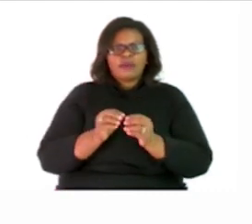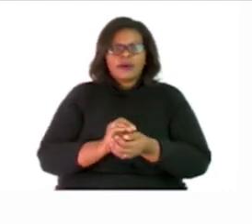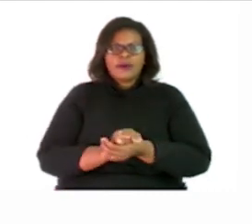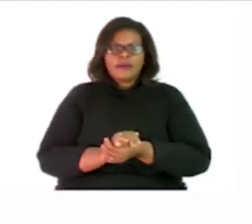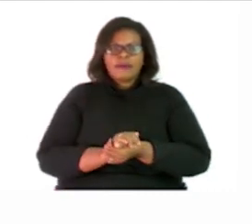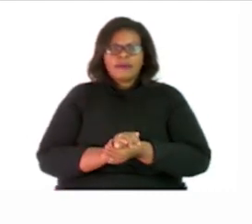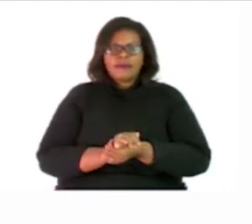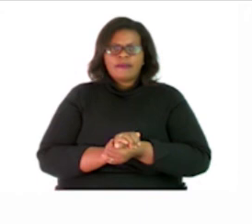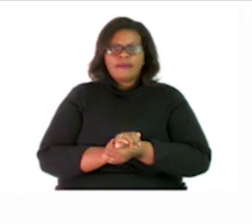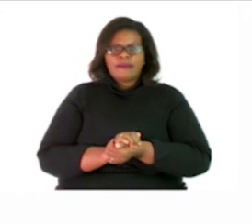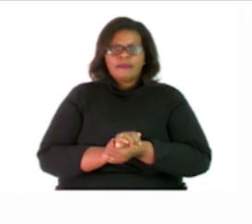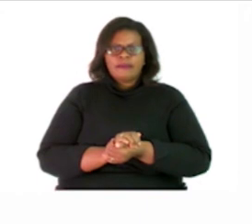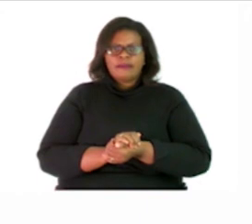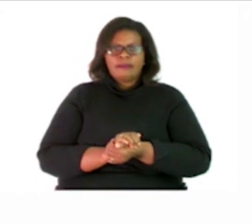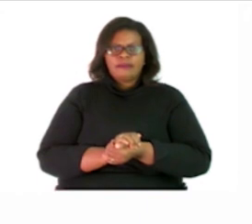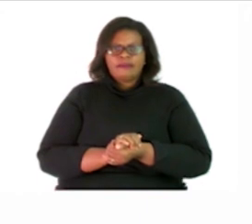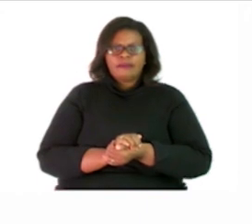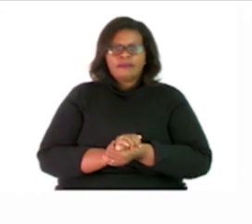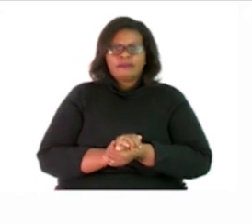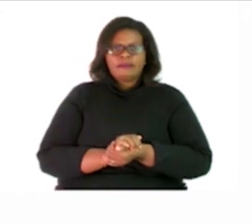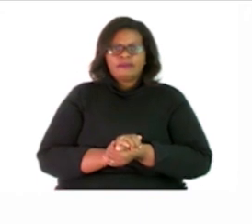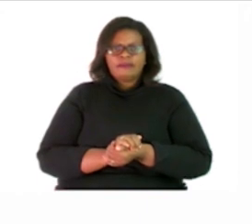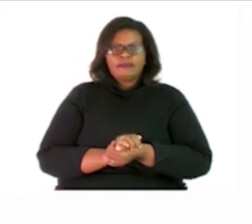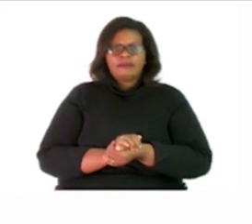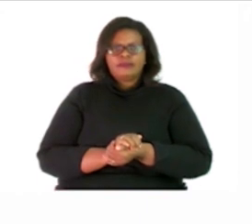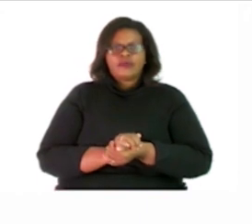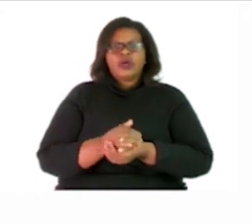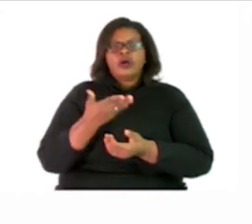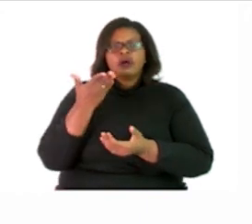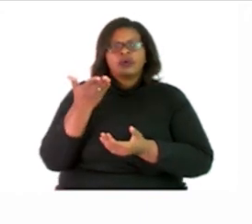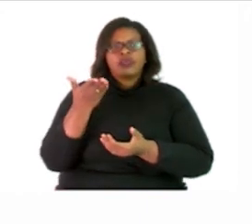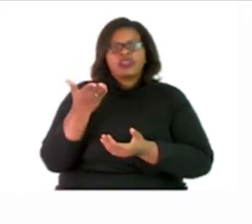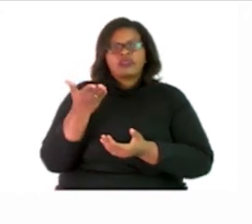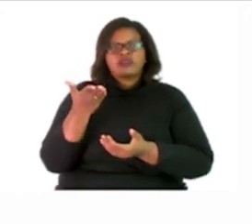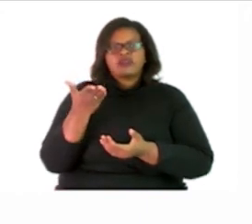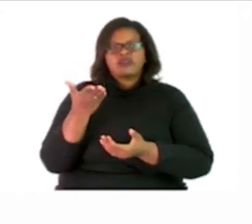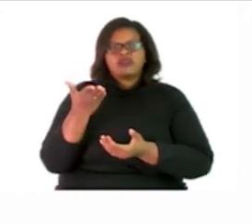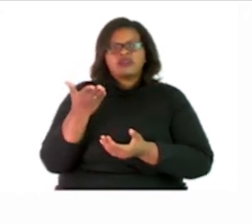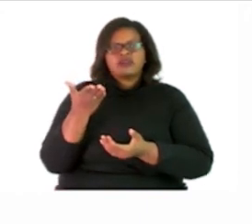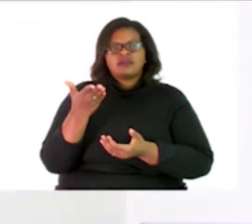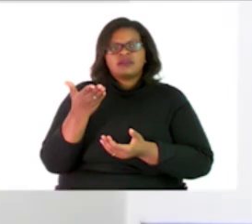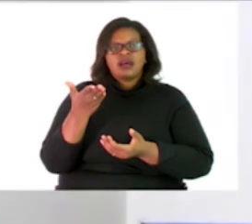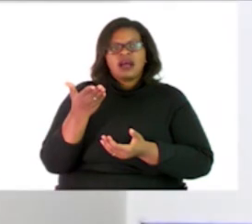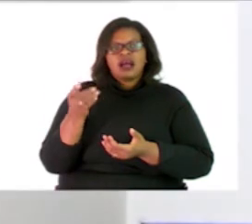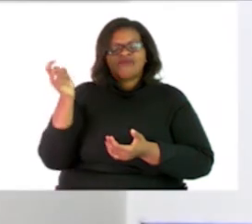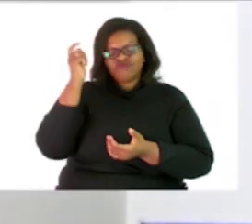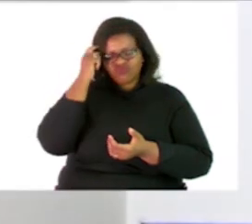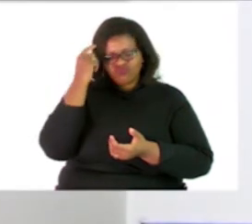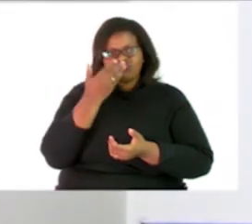multiple of those three numbers with that believe you can do this